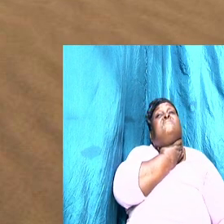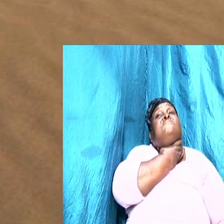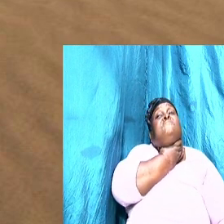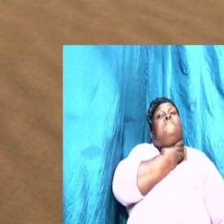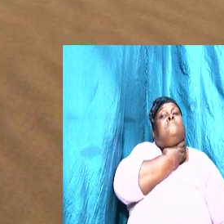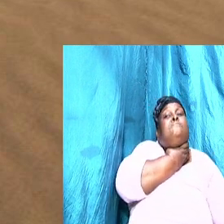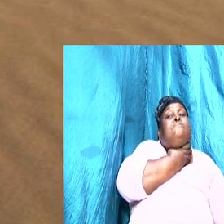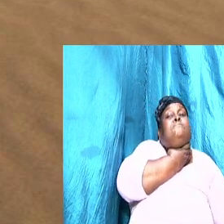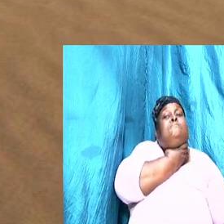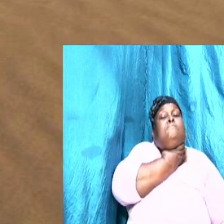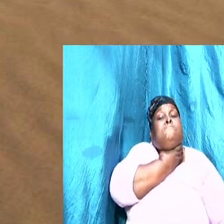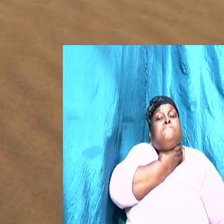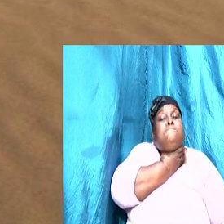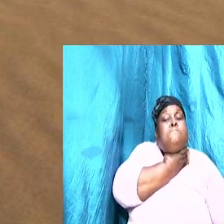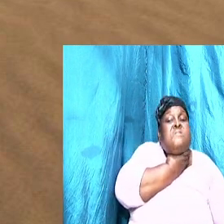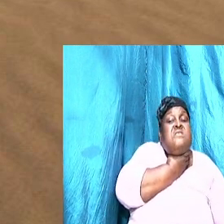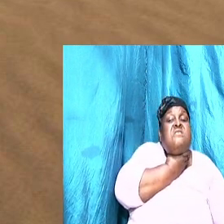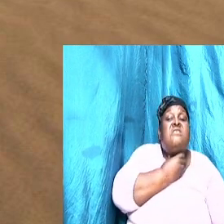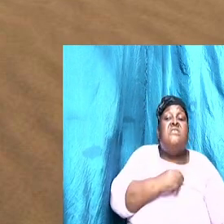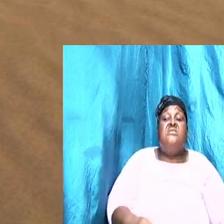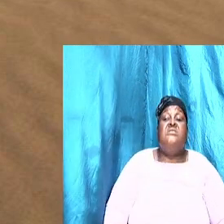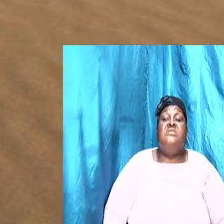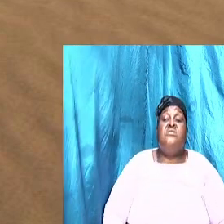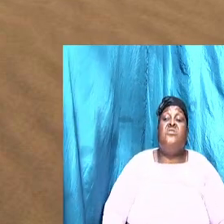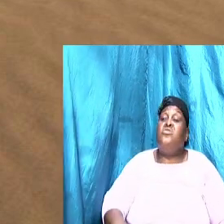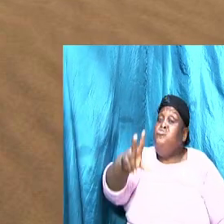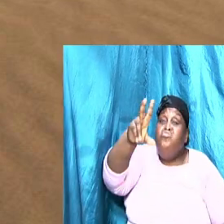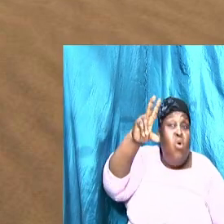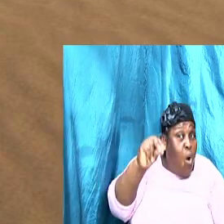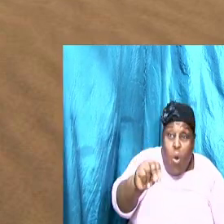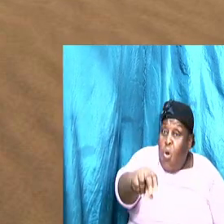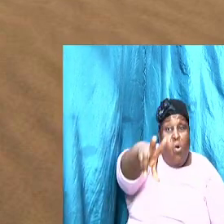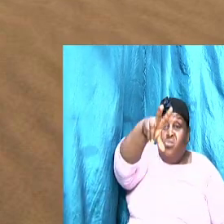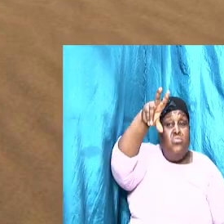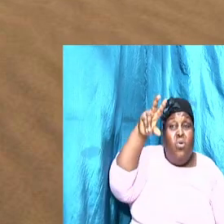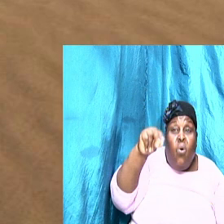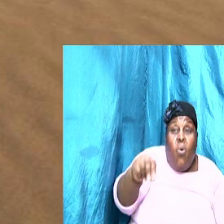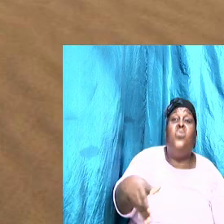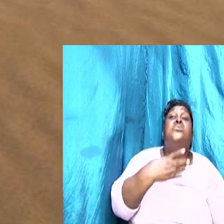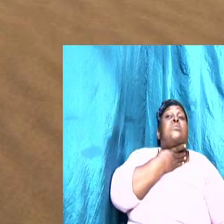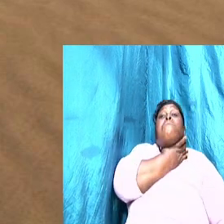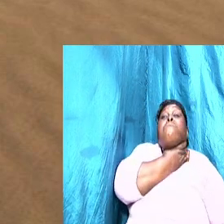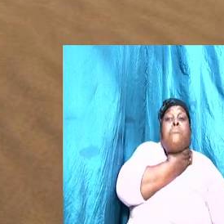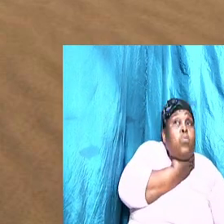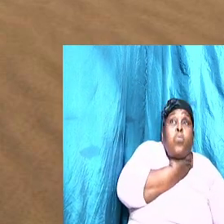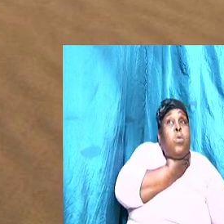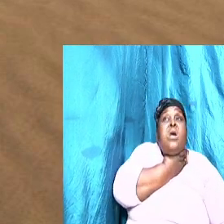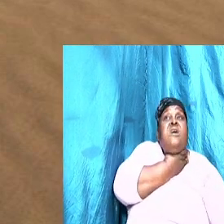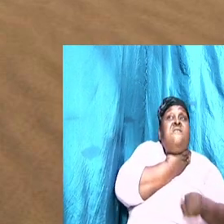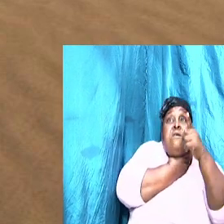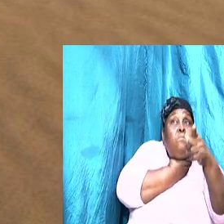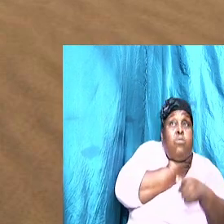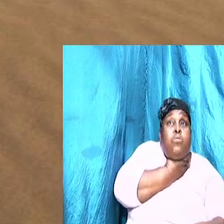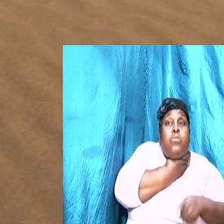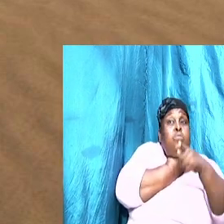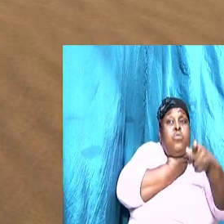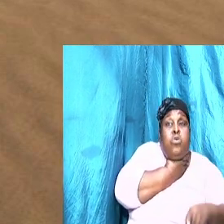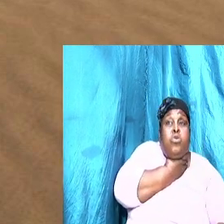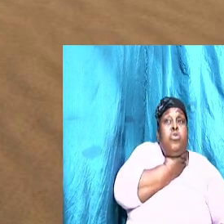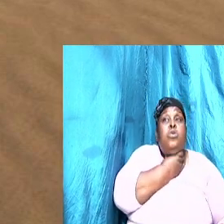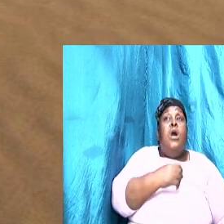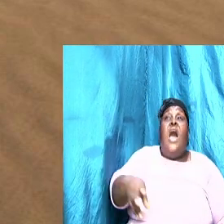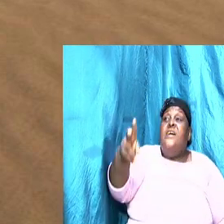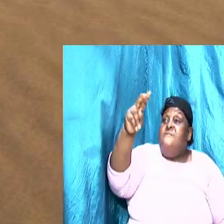here is verse 30 and he would not, other words, he said, no, no, no, no. I want my money and